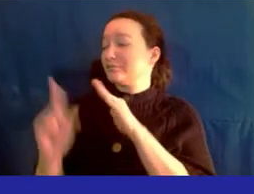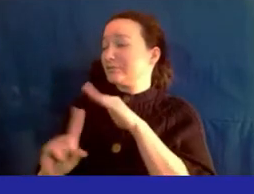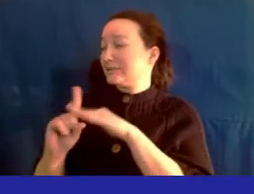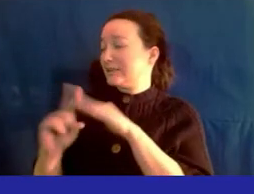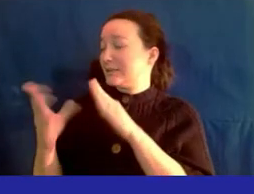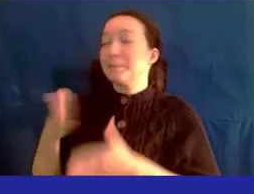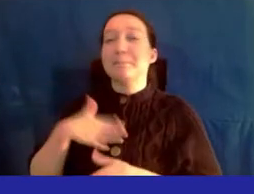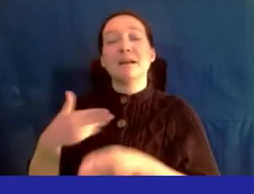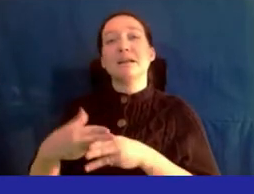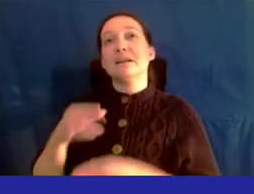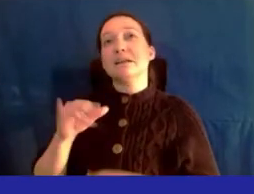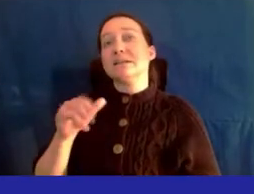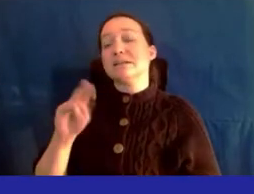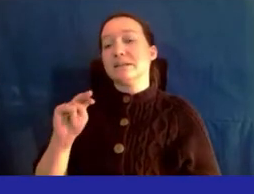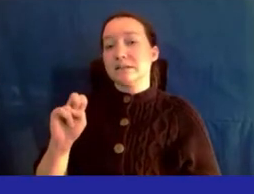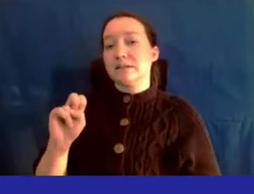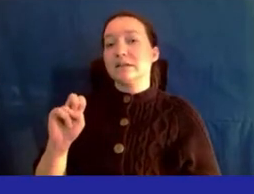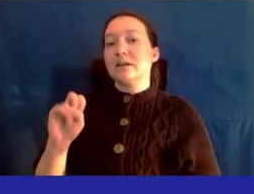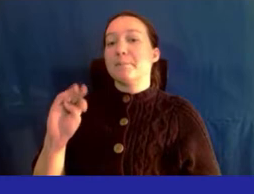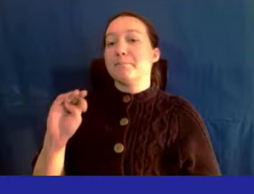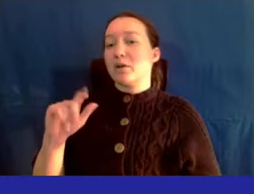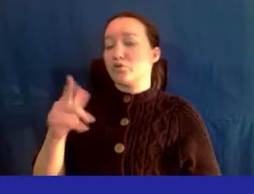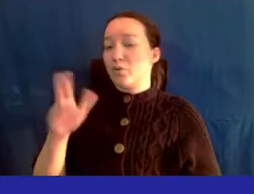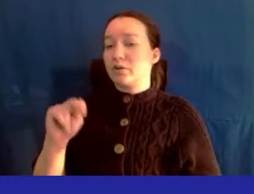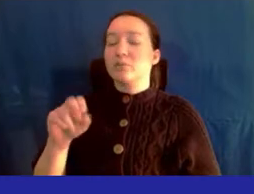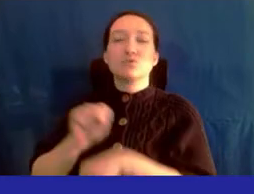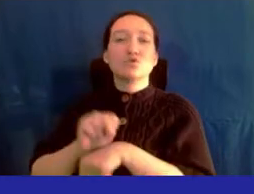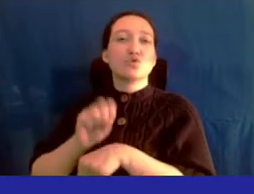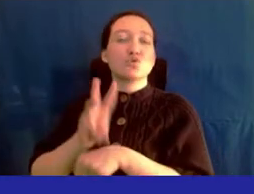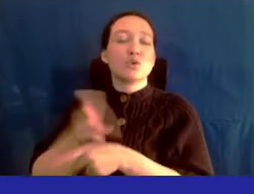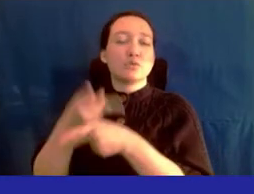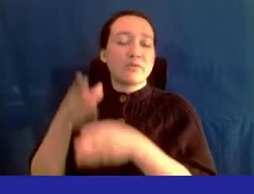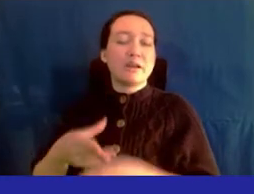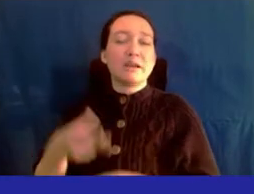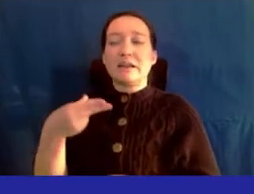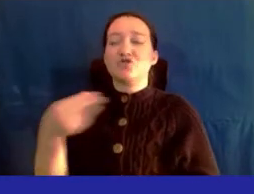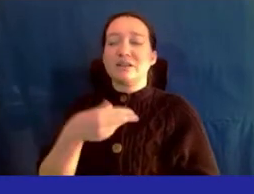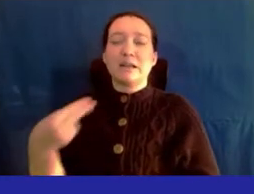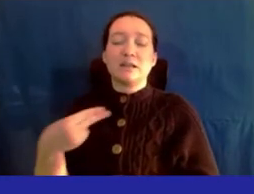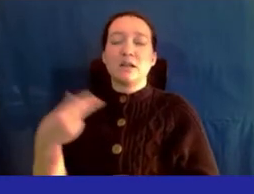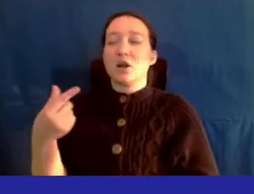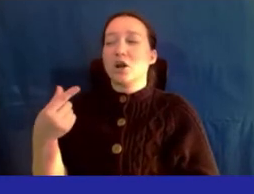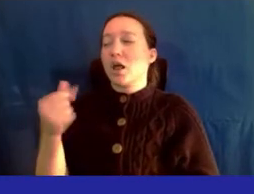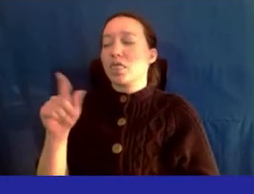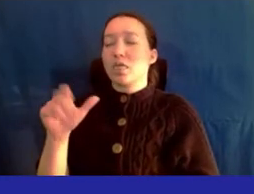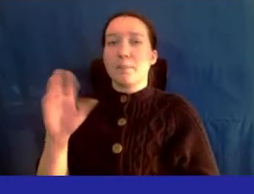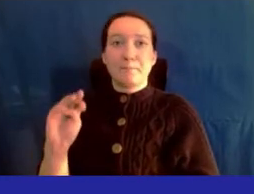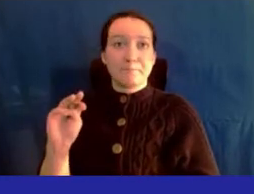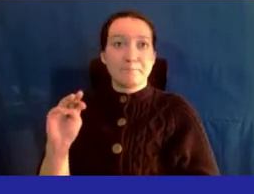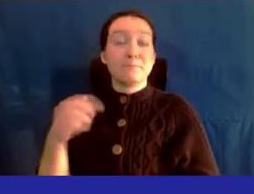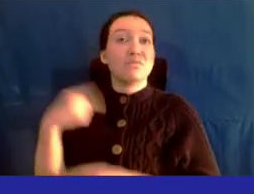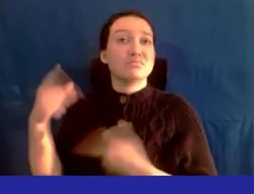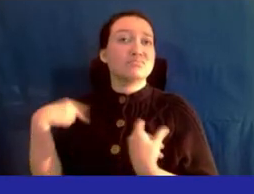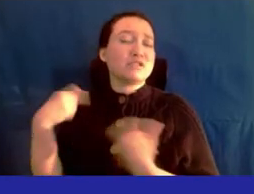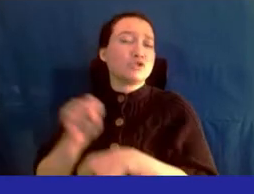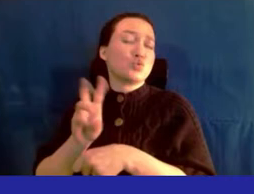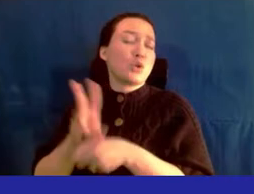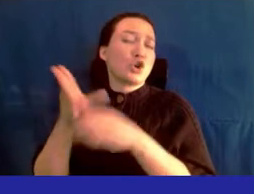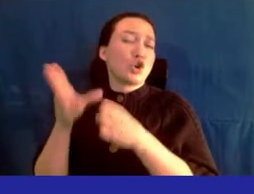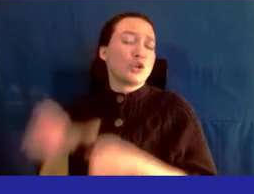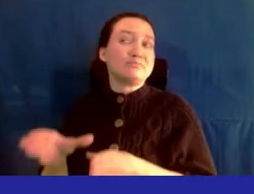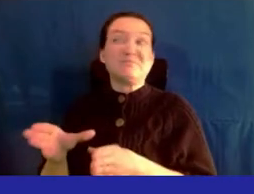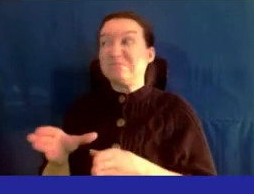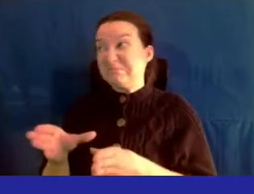My name is Jane Lima Negron. I am a Social Work Supervisor for H&H Gotham Health, and I've been a social worker for